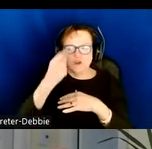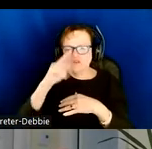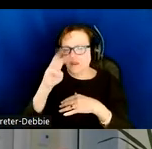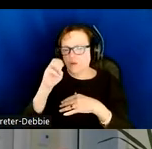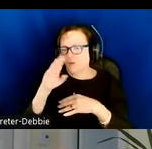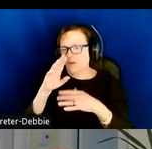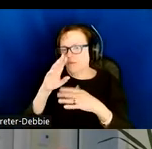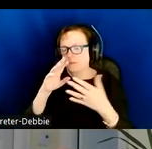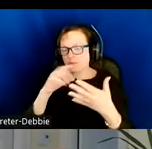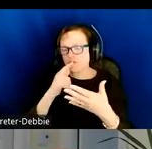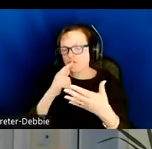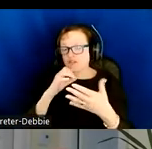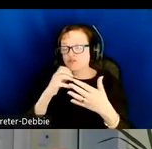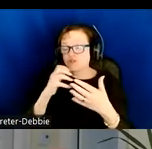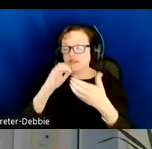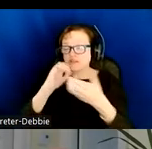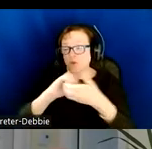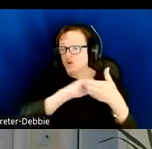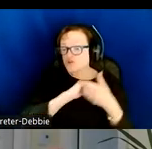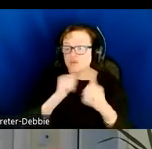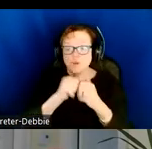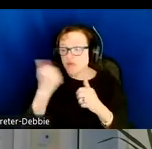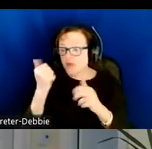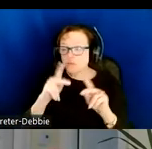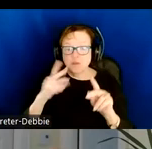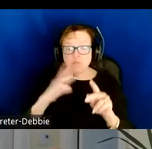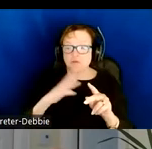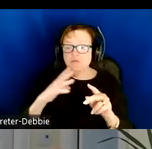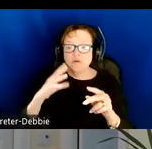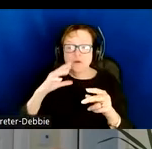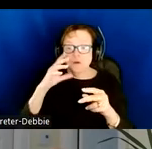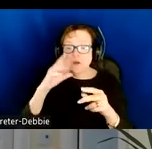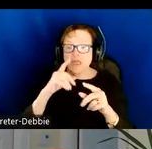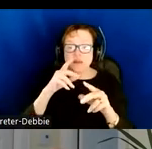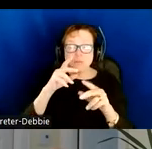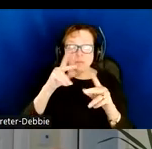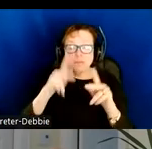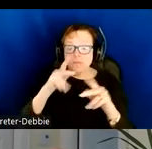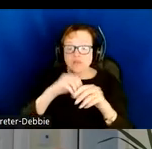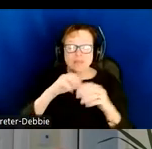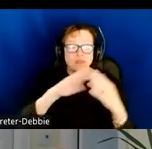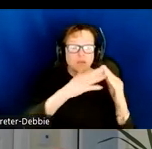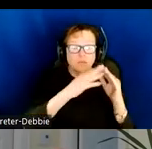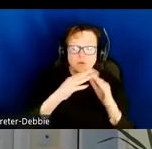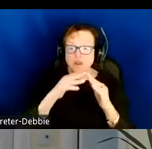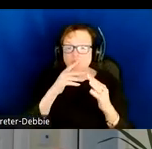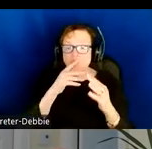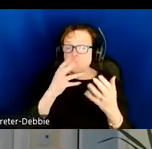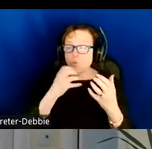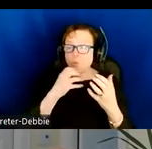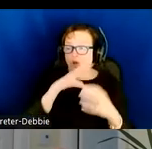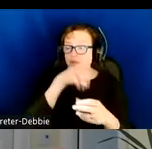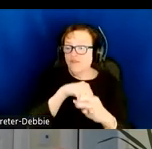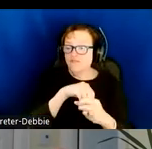involve partnerships with other players as well, as well as members of the community who want to play a role as